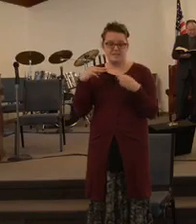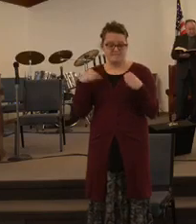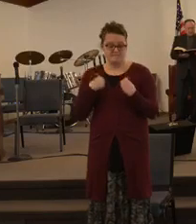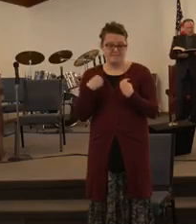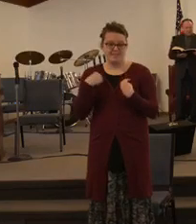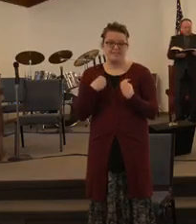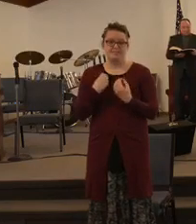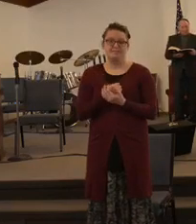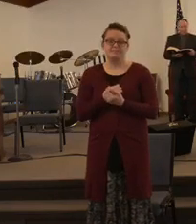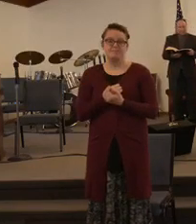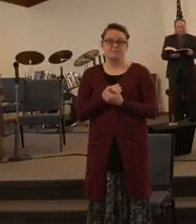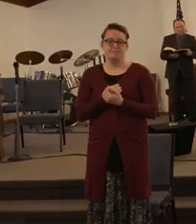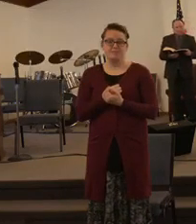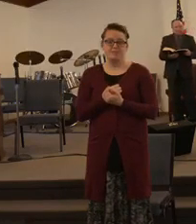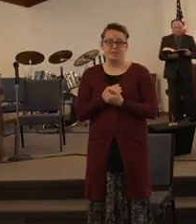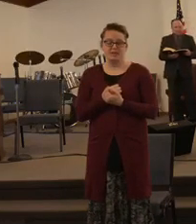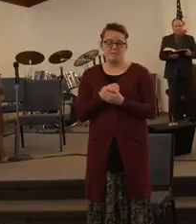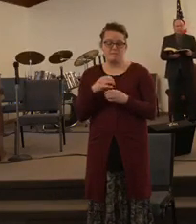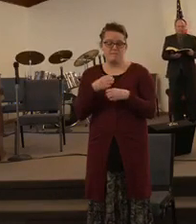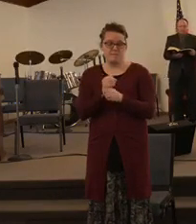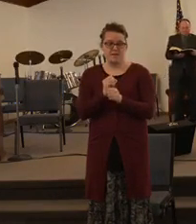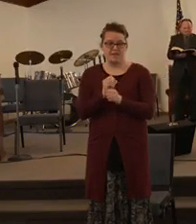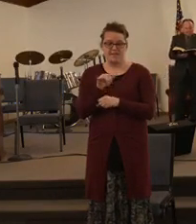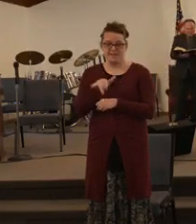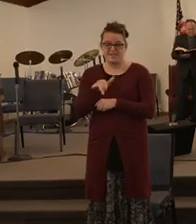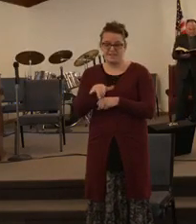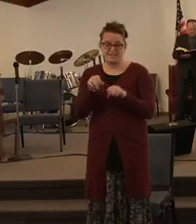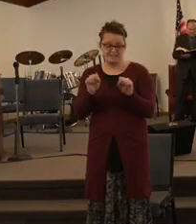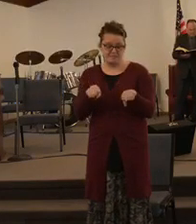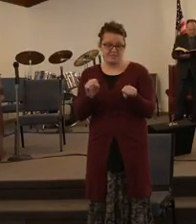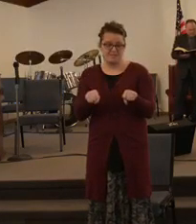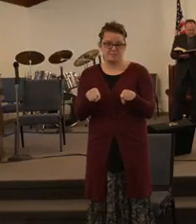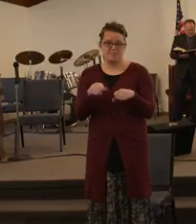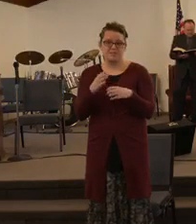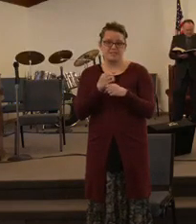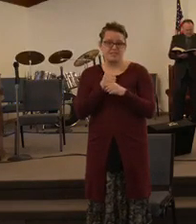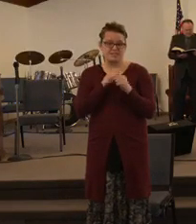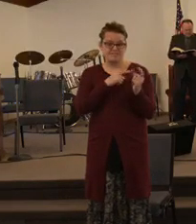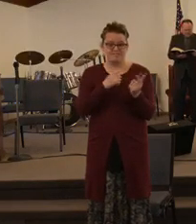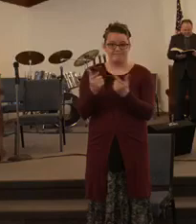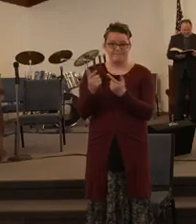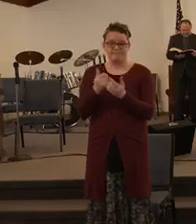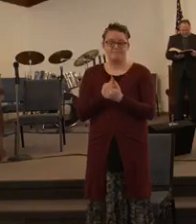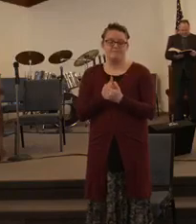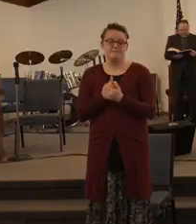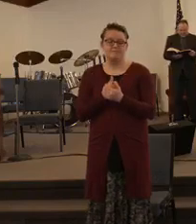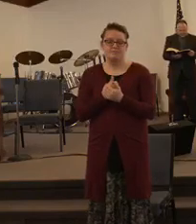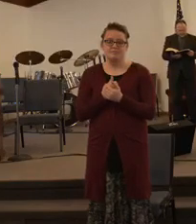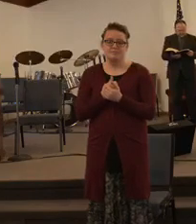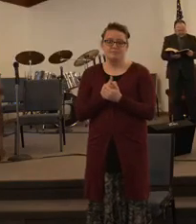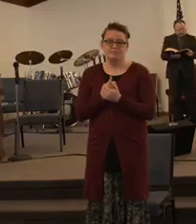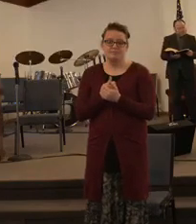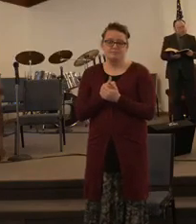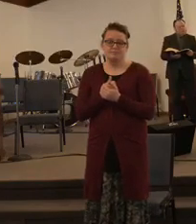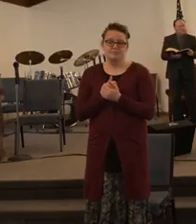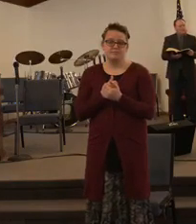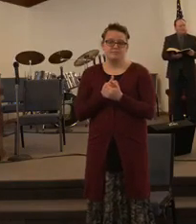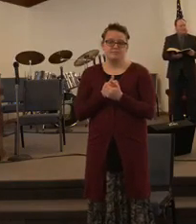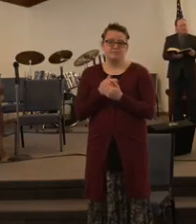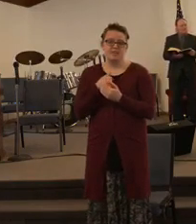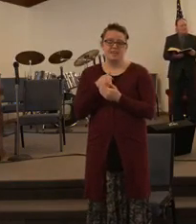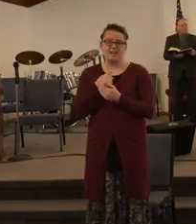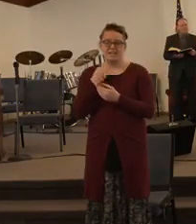videoing these, and making this possible to get out to you all. And I've